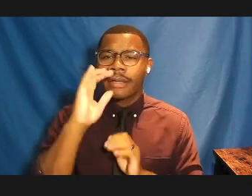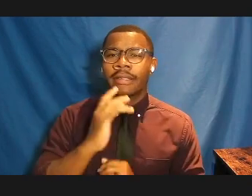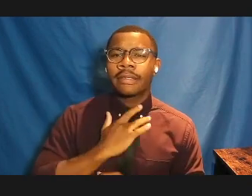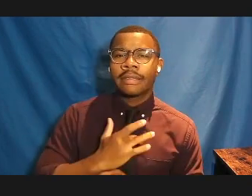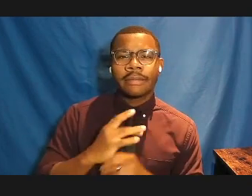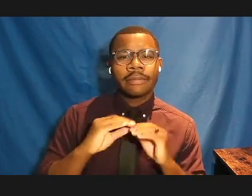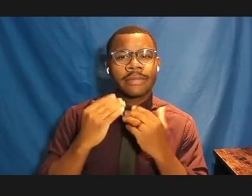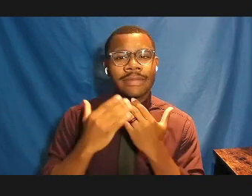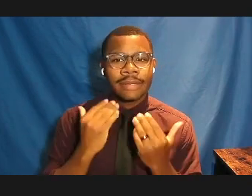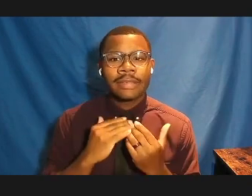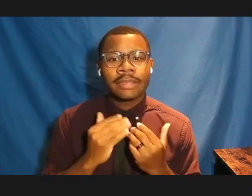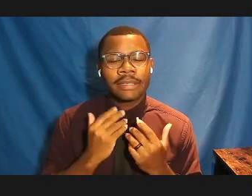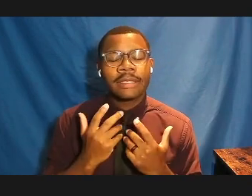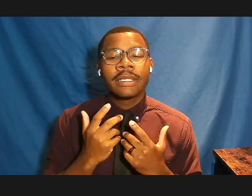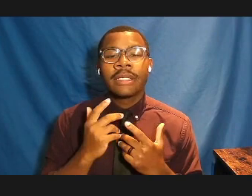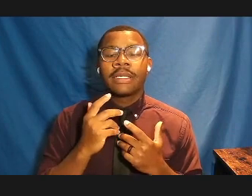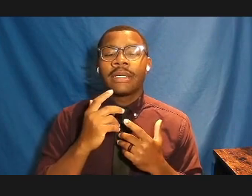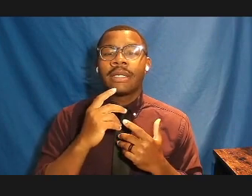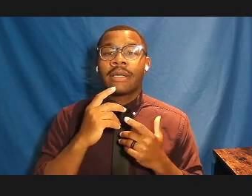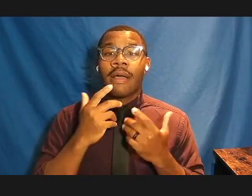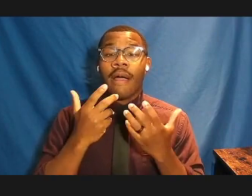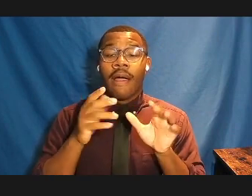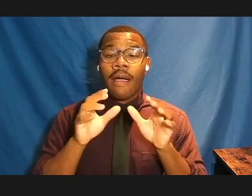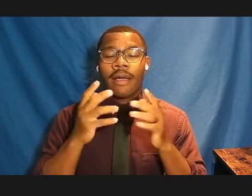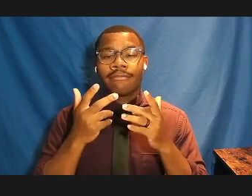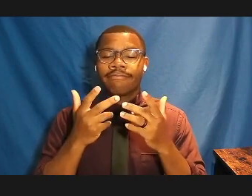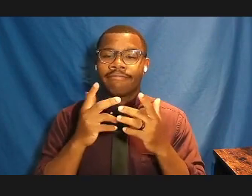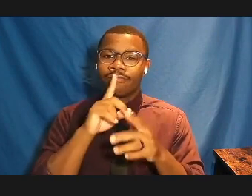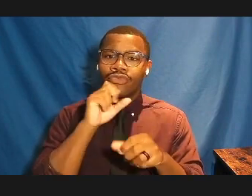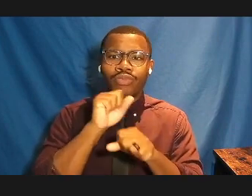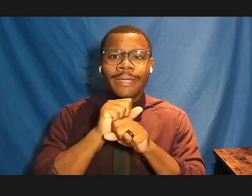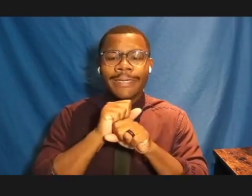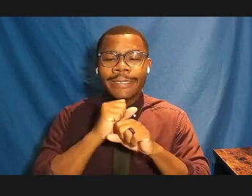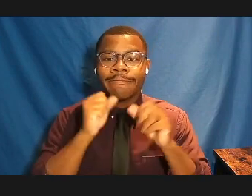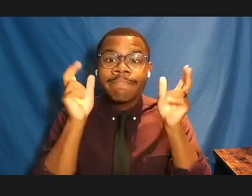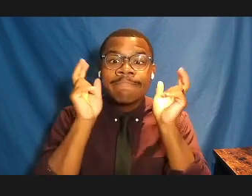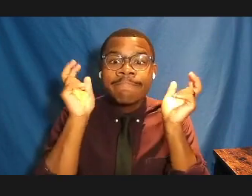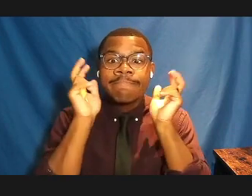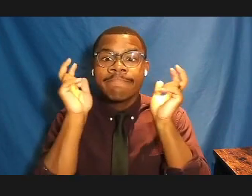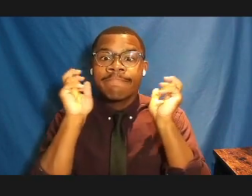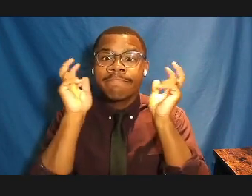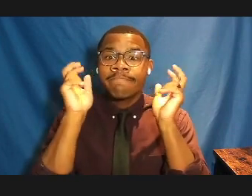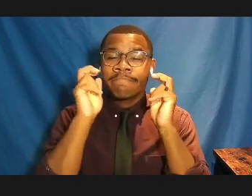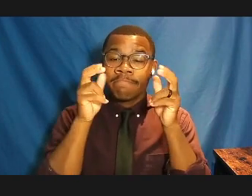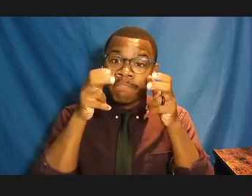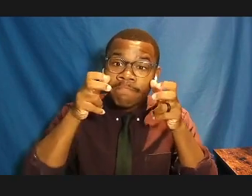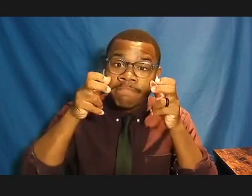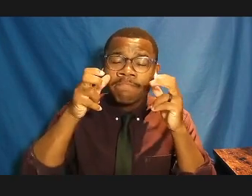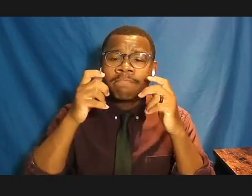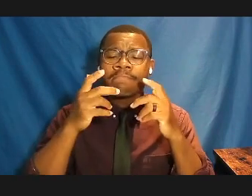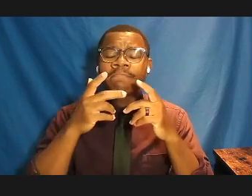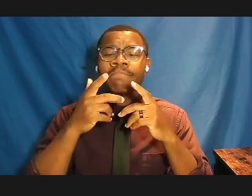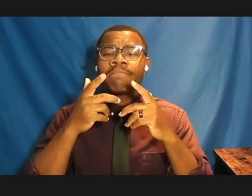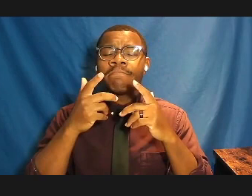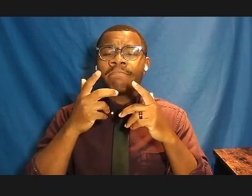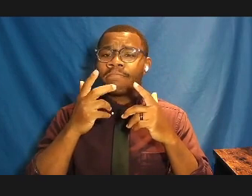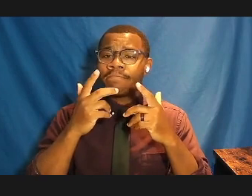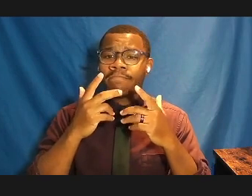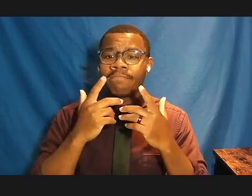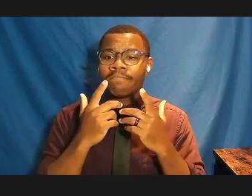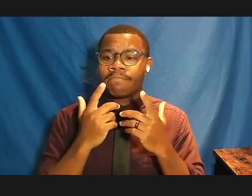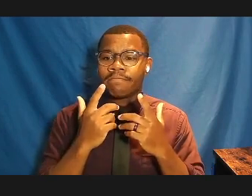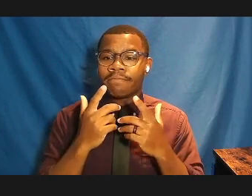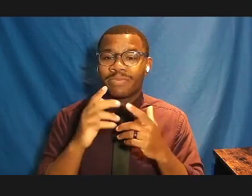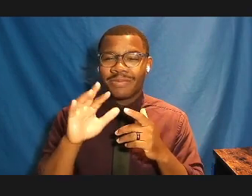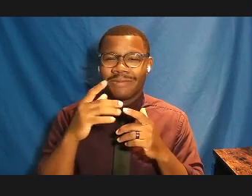to be an active listener, and for me, we've said it already here, agency really